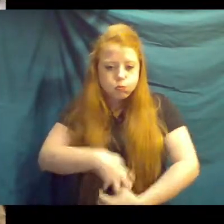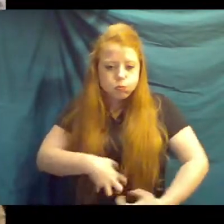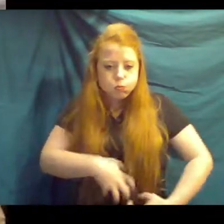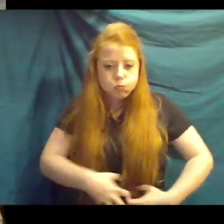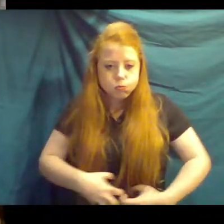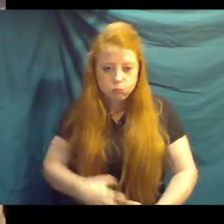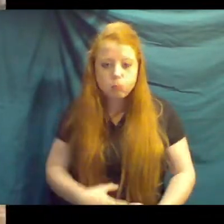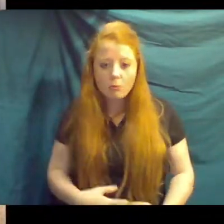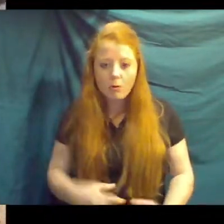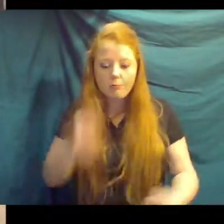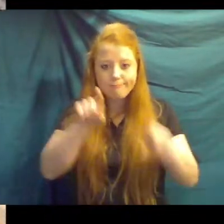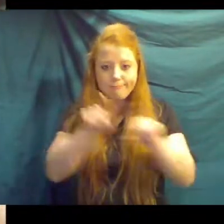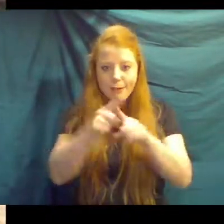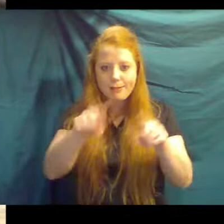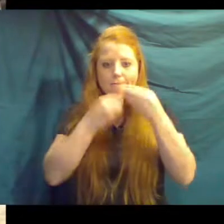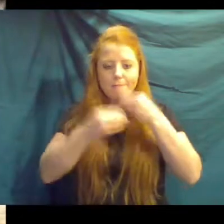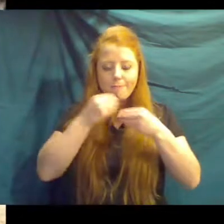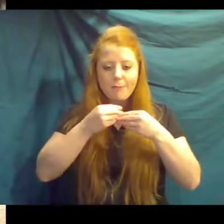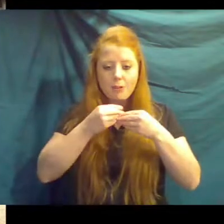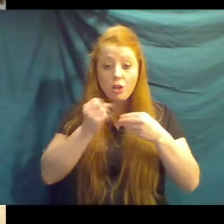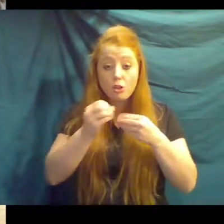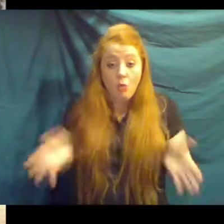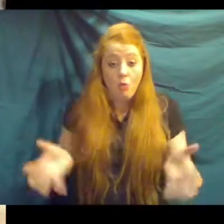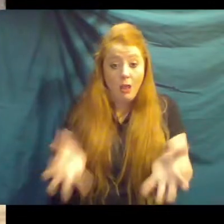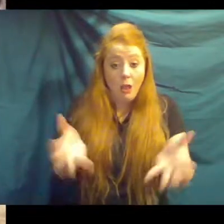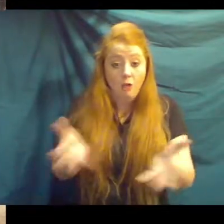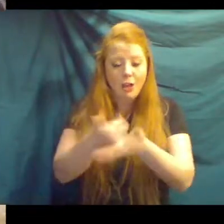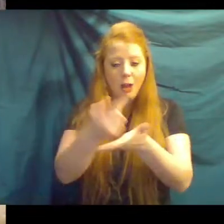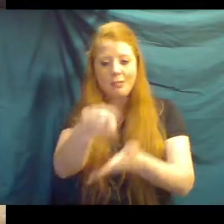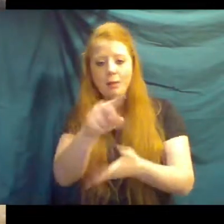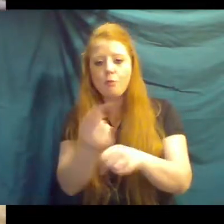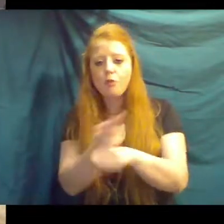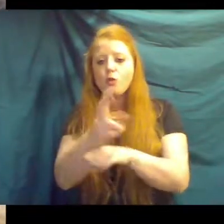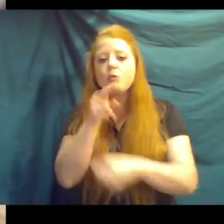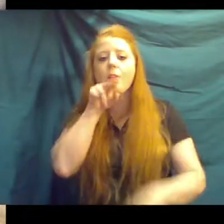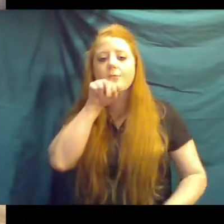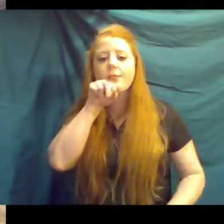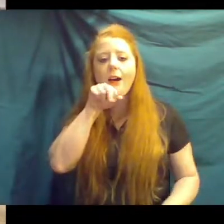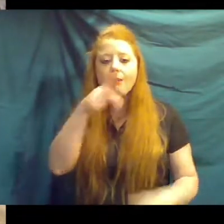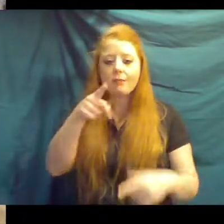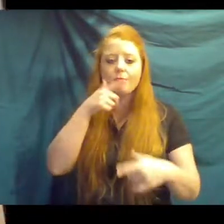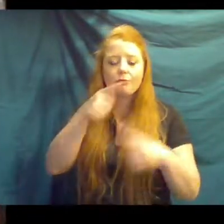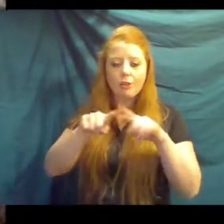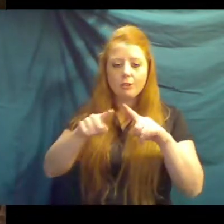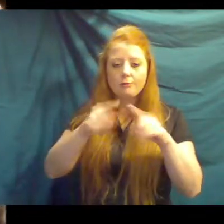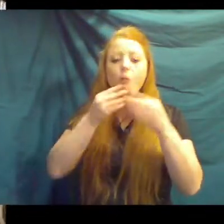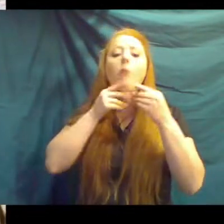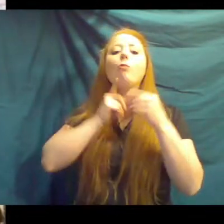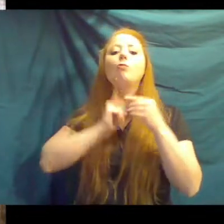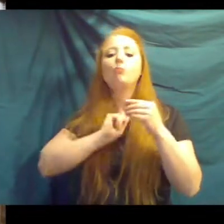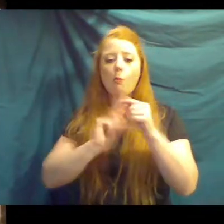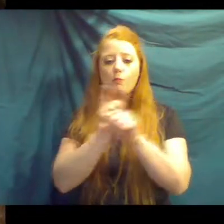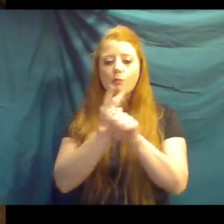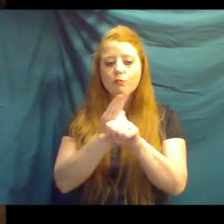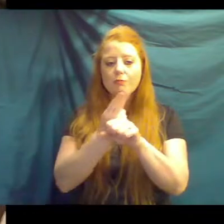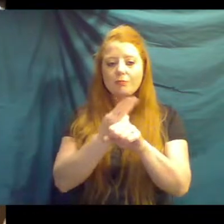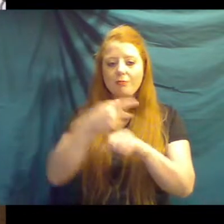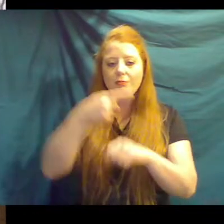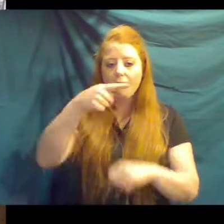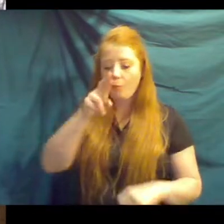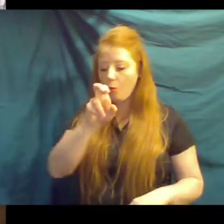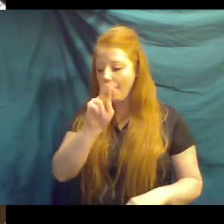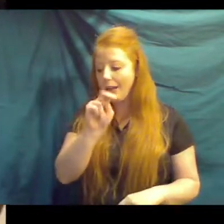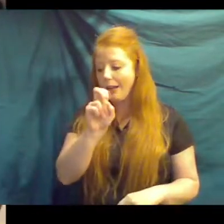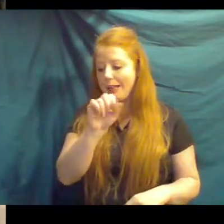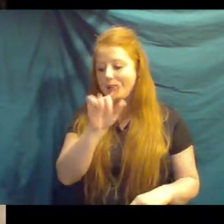And so the enrichment keeps them busy, makes them use that tongue, is prehensile. I'll try and get you guys a good look at it.